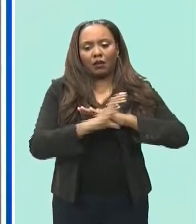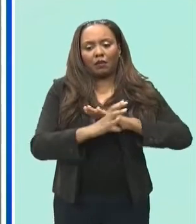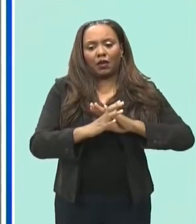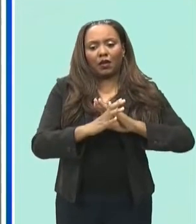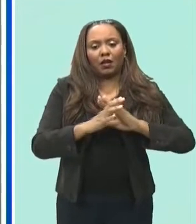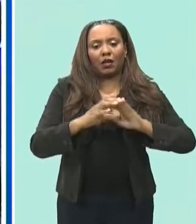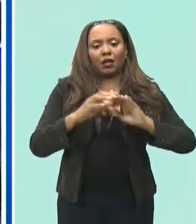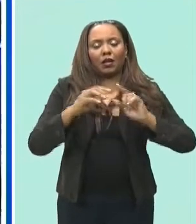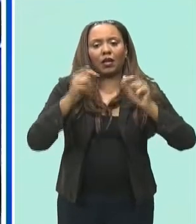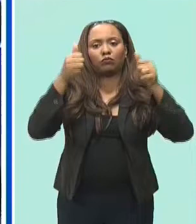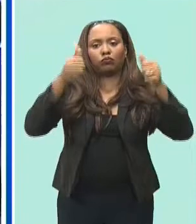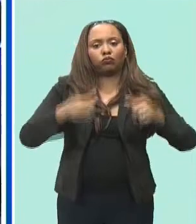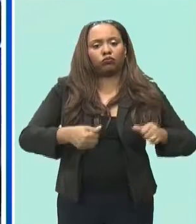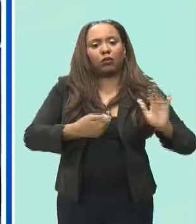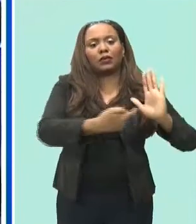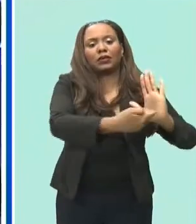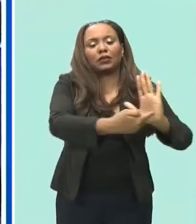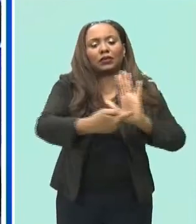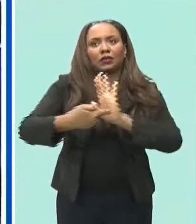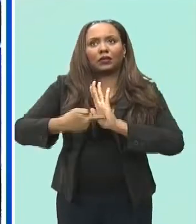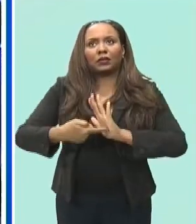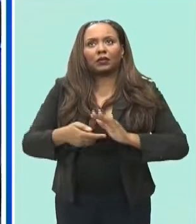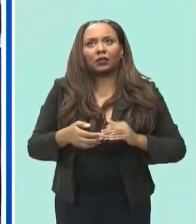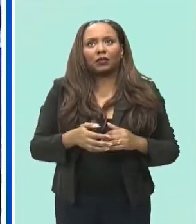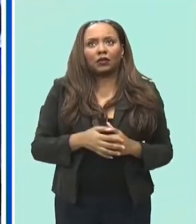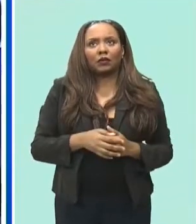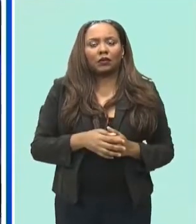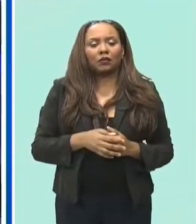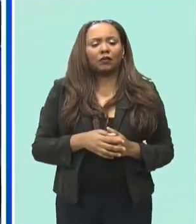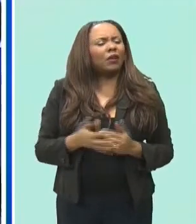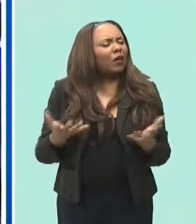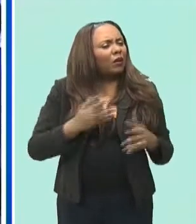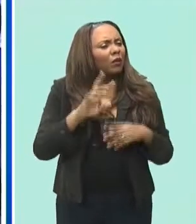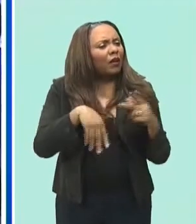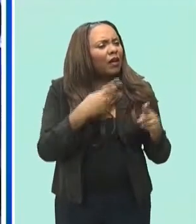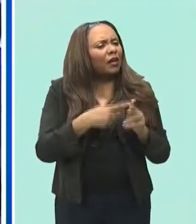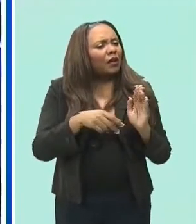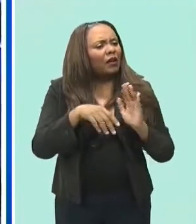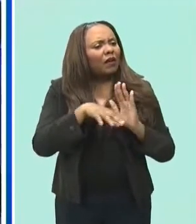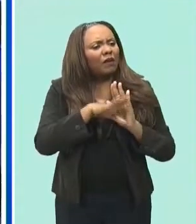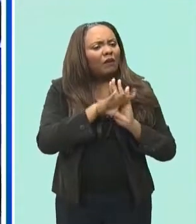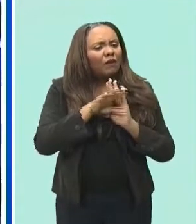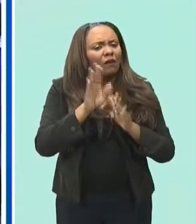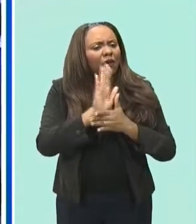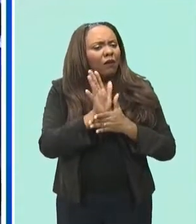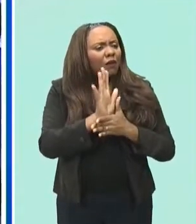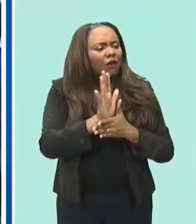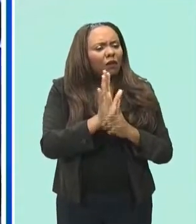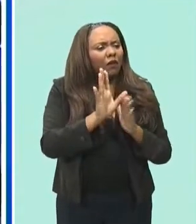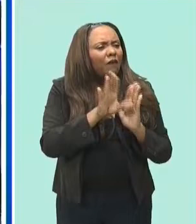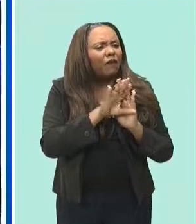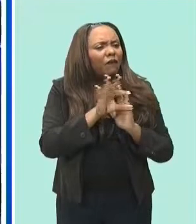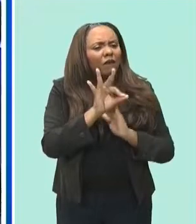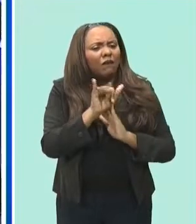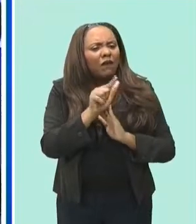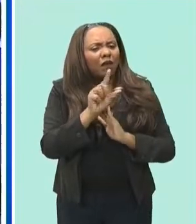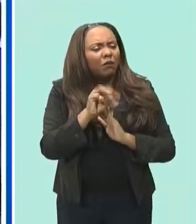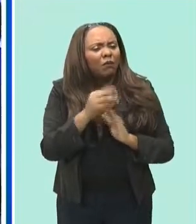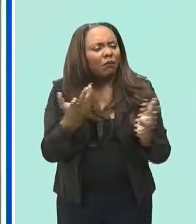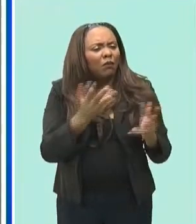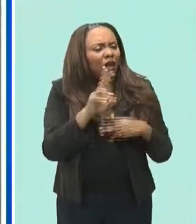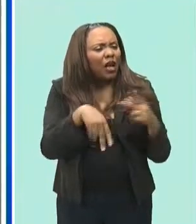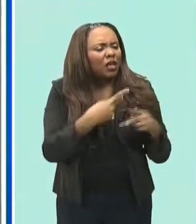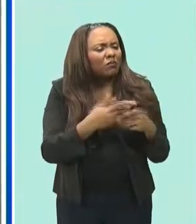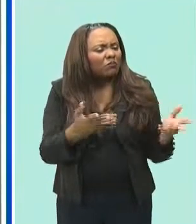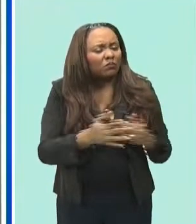now let's deal specifically with films what what what type of films will be so in film um after a call in may